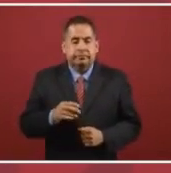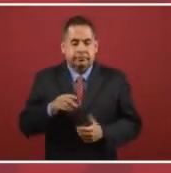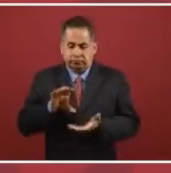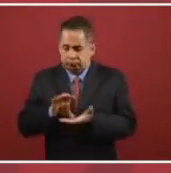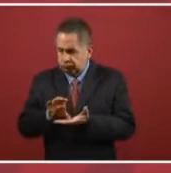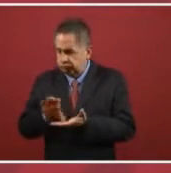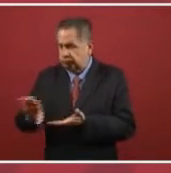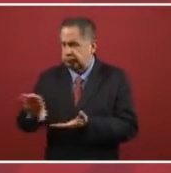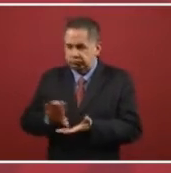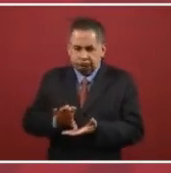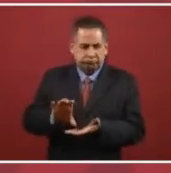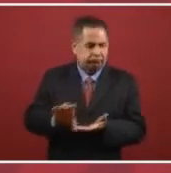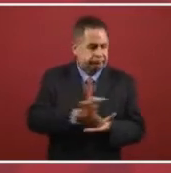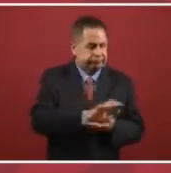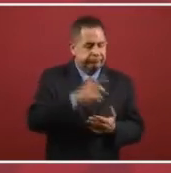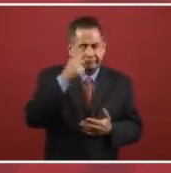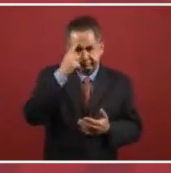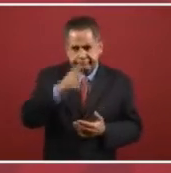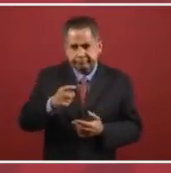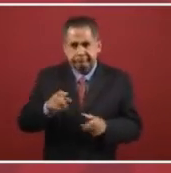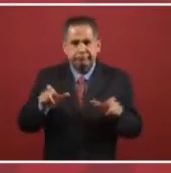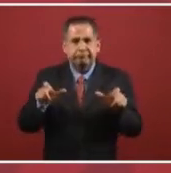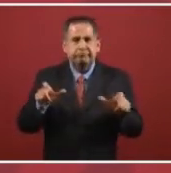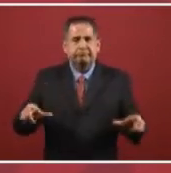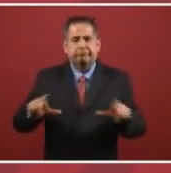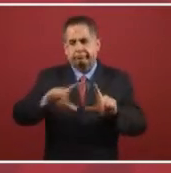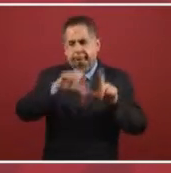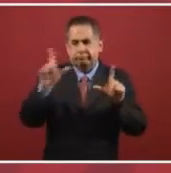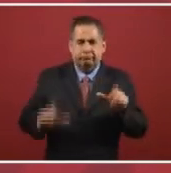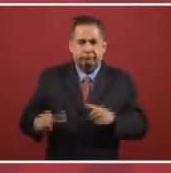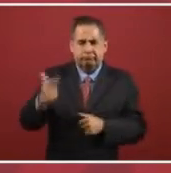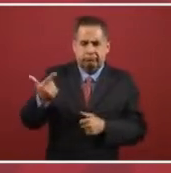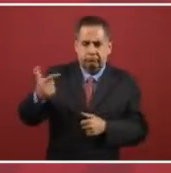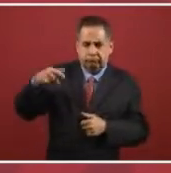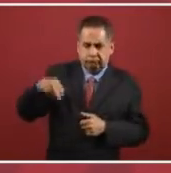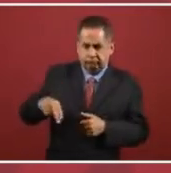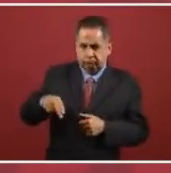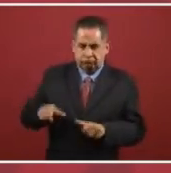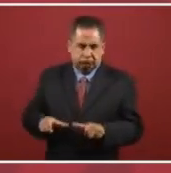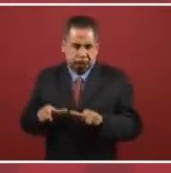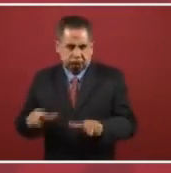That there not be a shortage of resources for the National Guard.